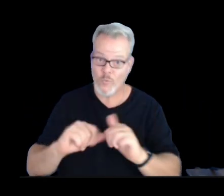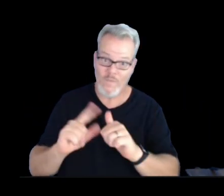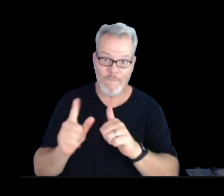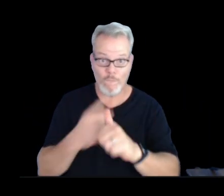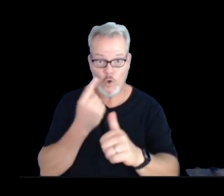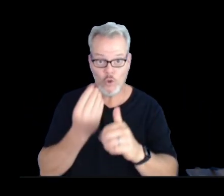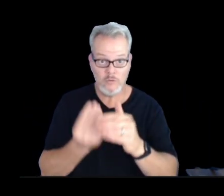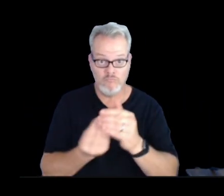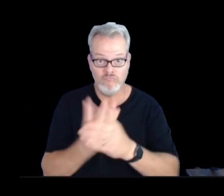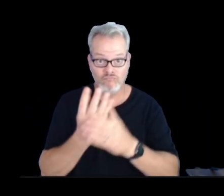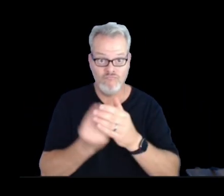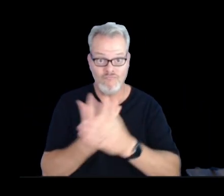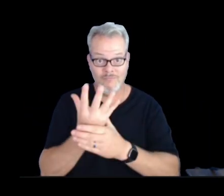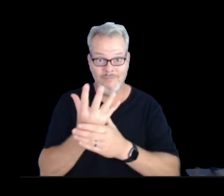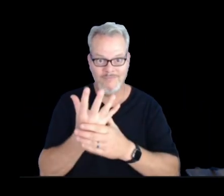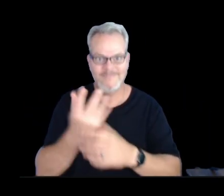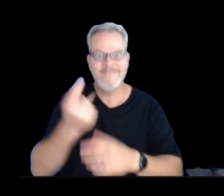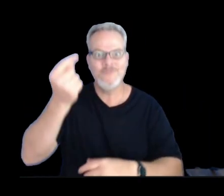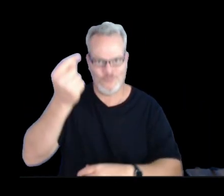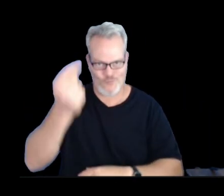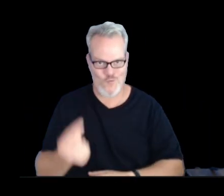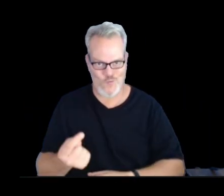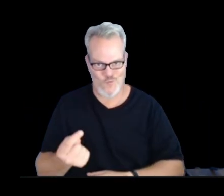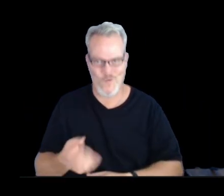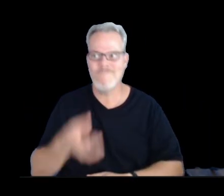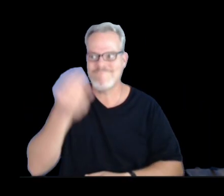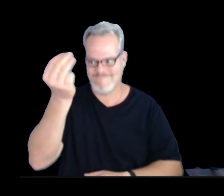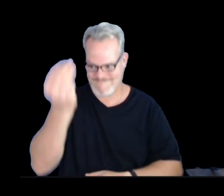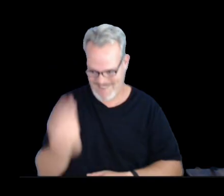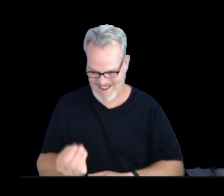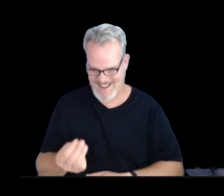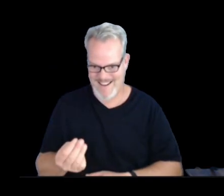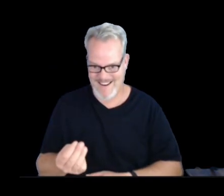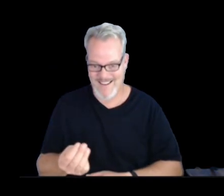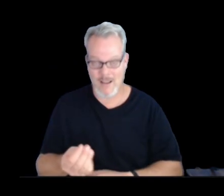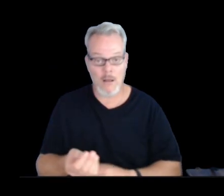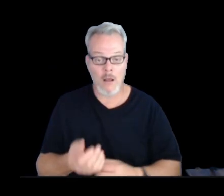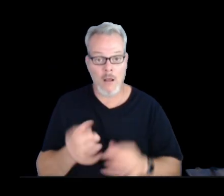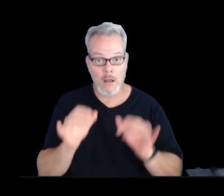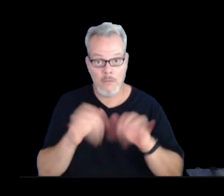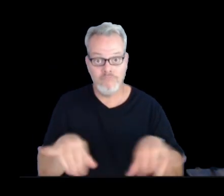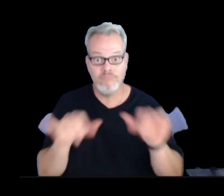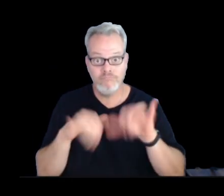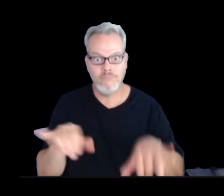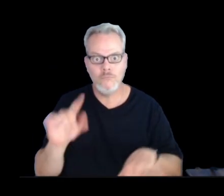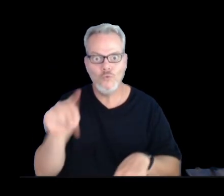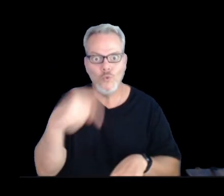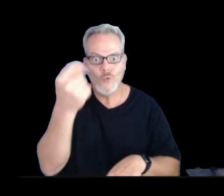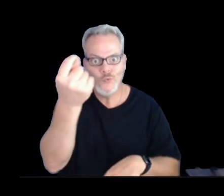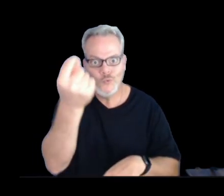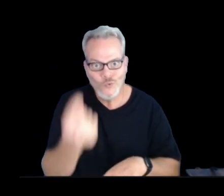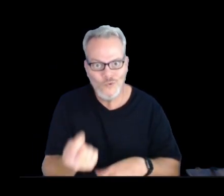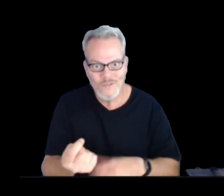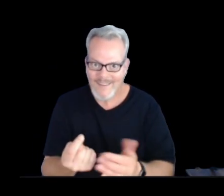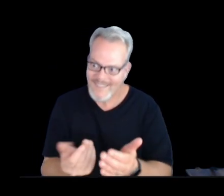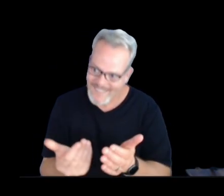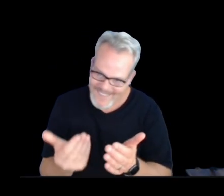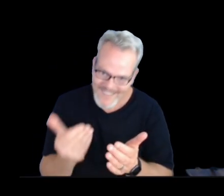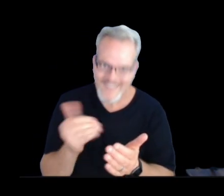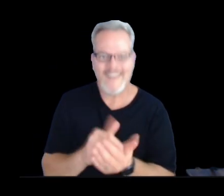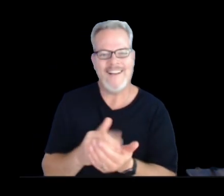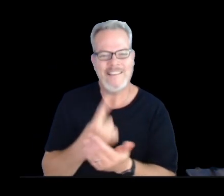Monday or a Tuesday, and onset of our vigorous fountains most common on a Tuesday. And we had that again this past week,